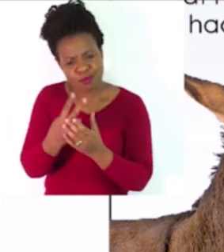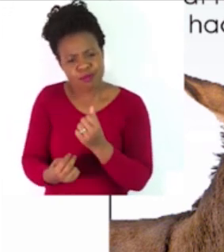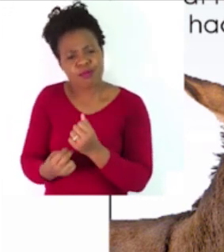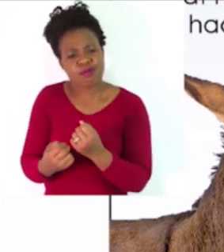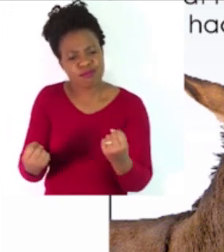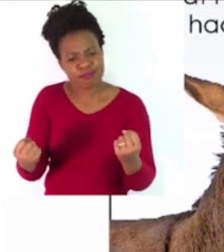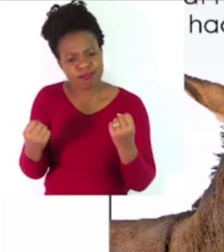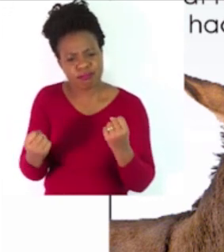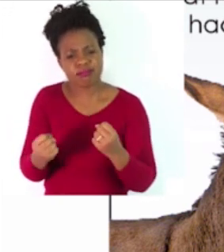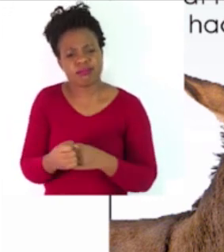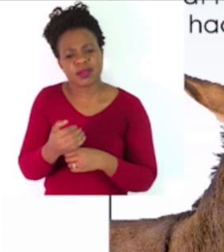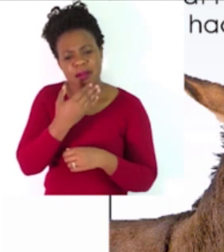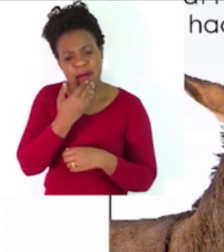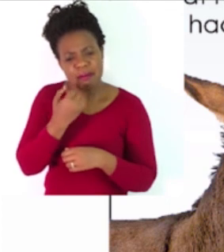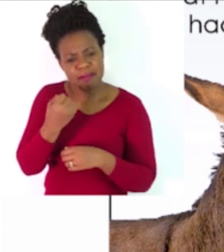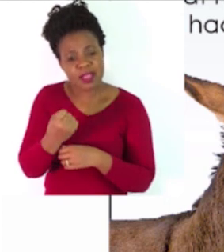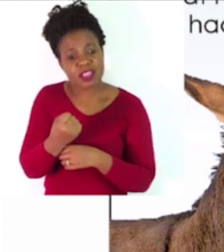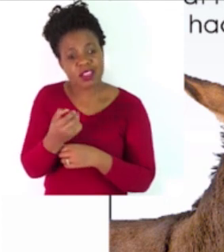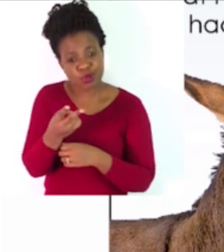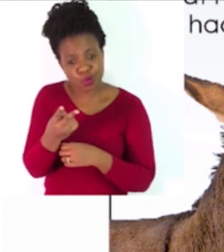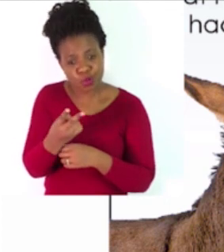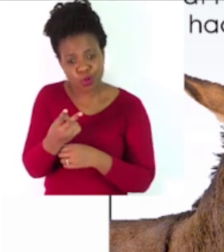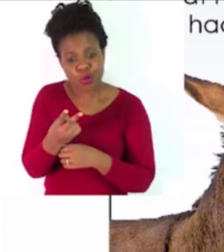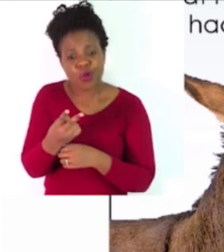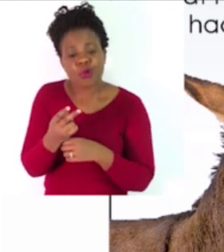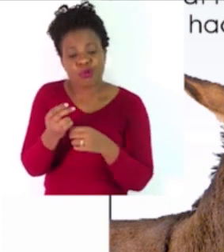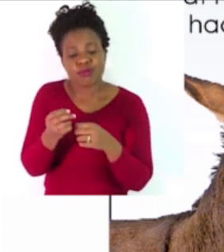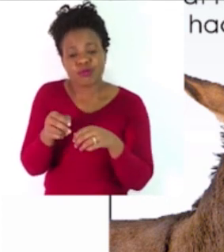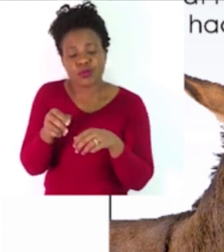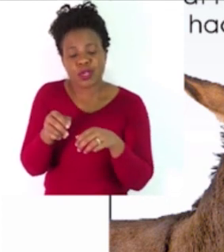You would be better off carrying the donkey yourselves.